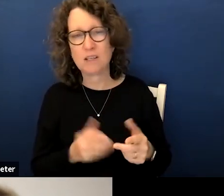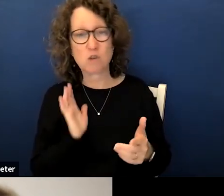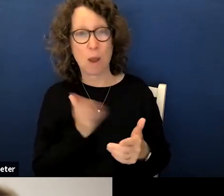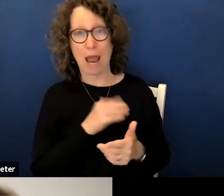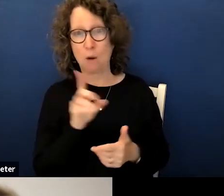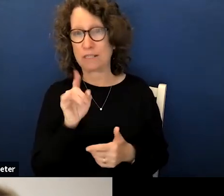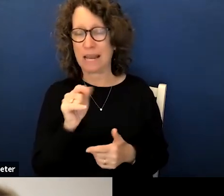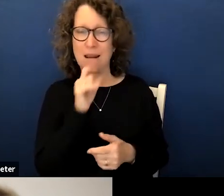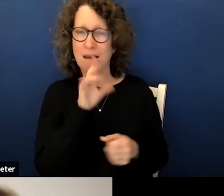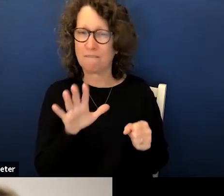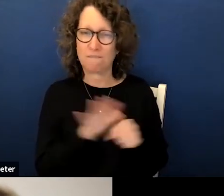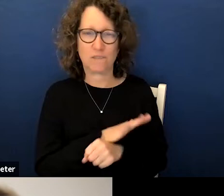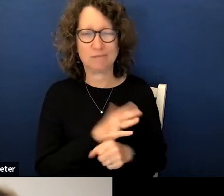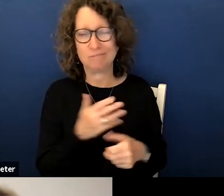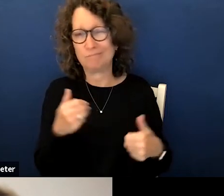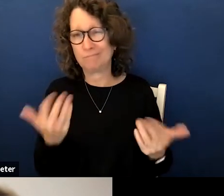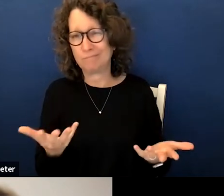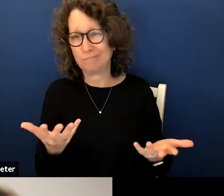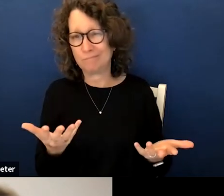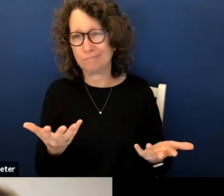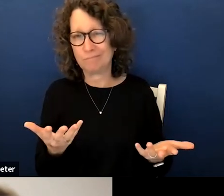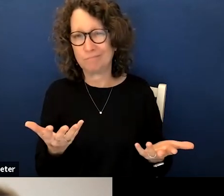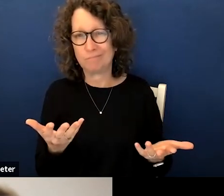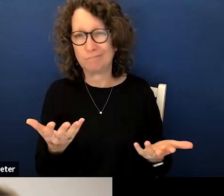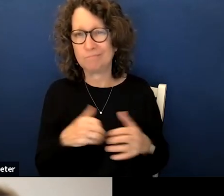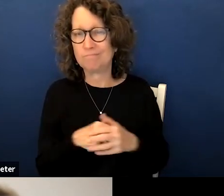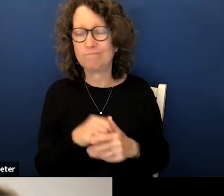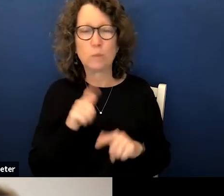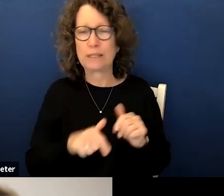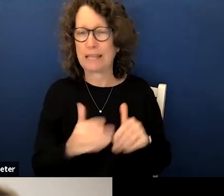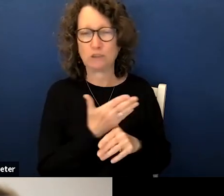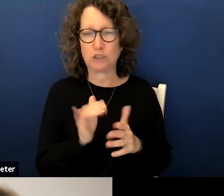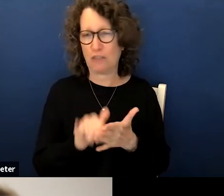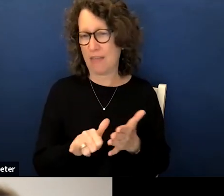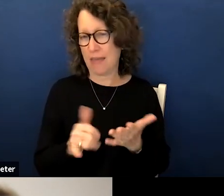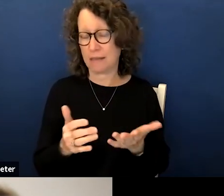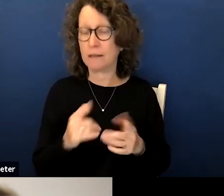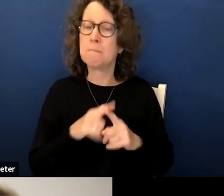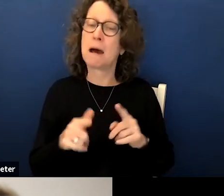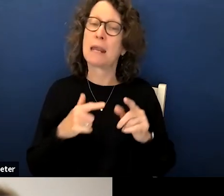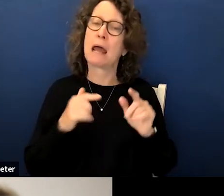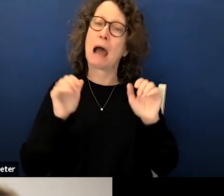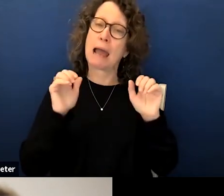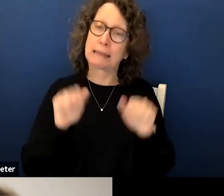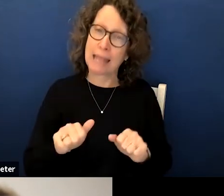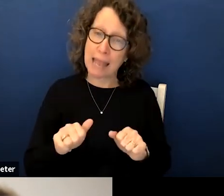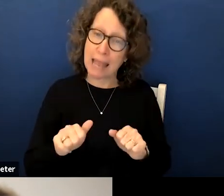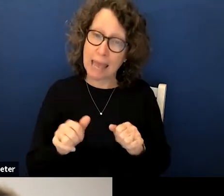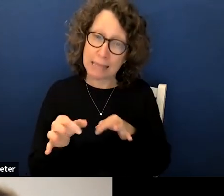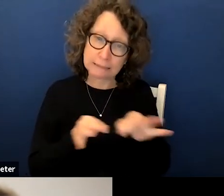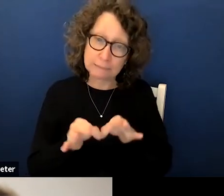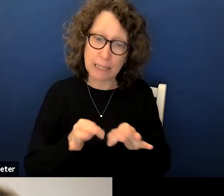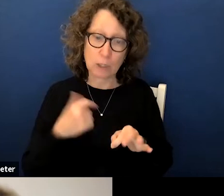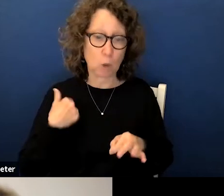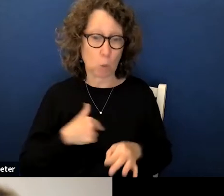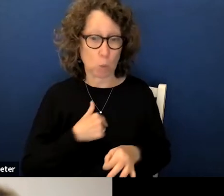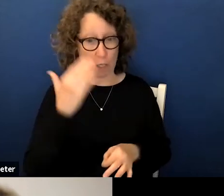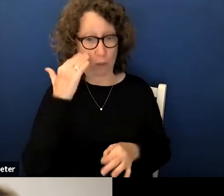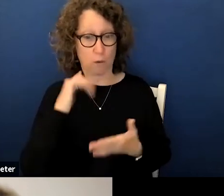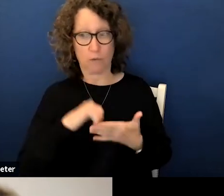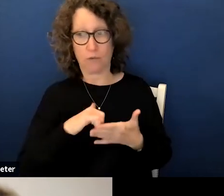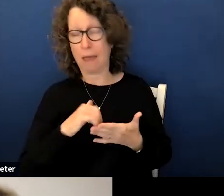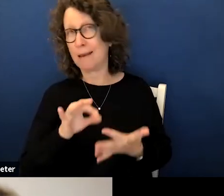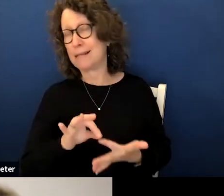data um to be able to to share that what I can say is that because we know that